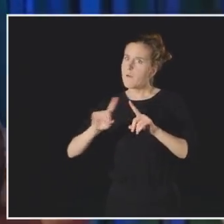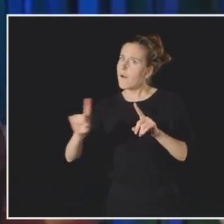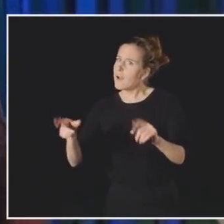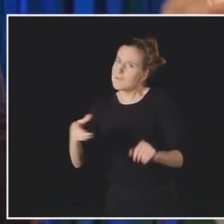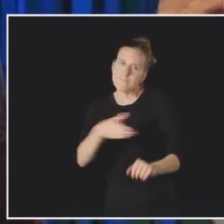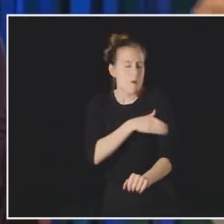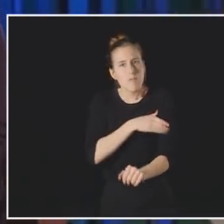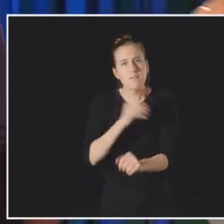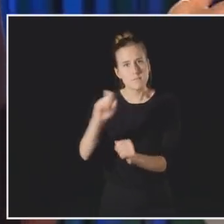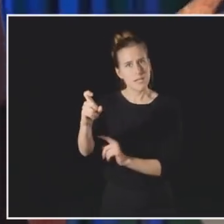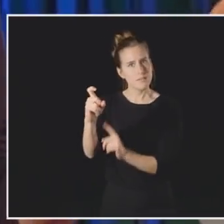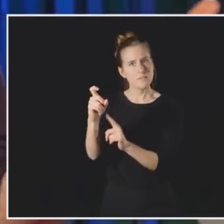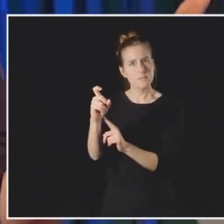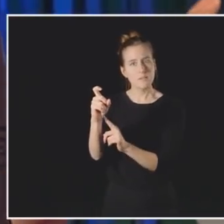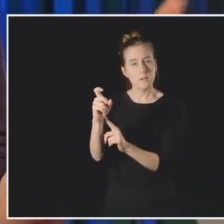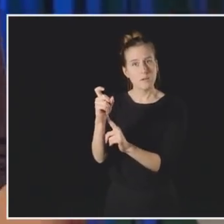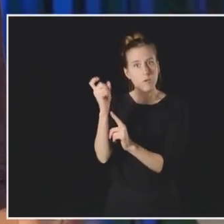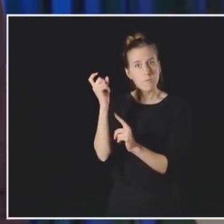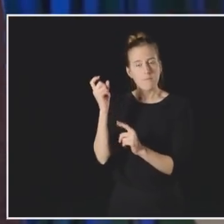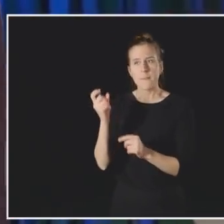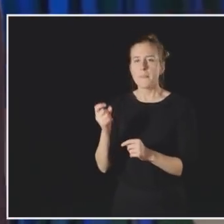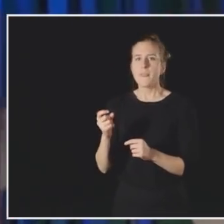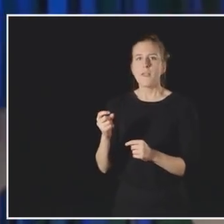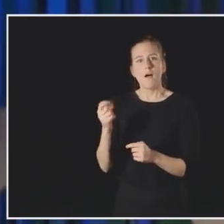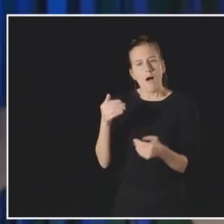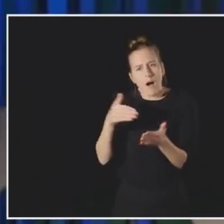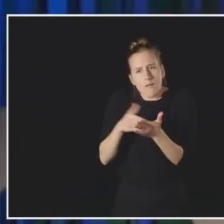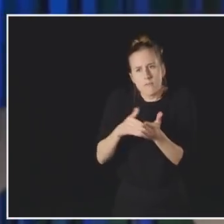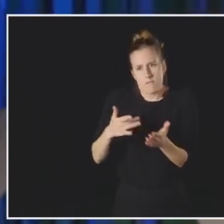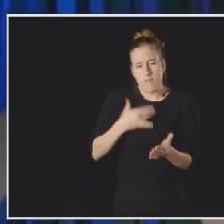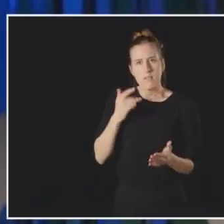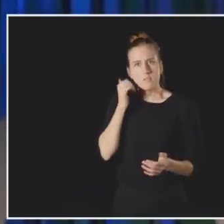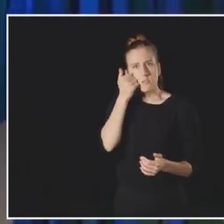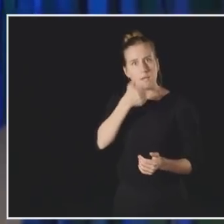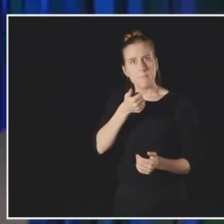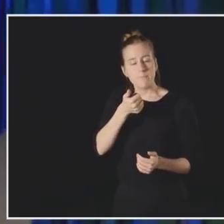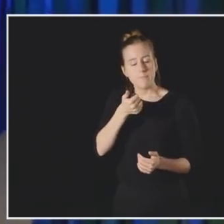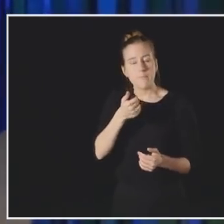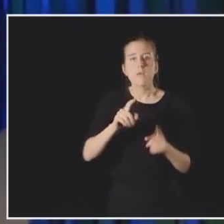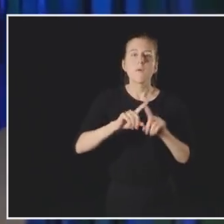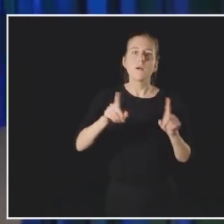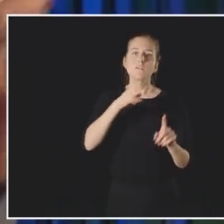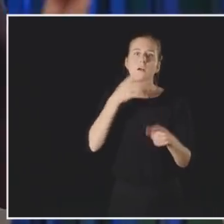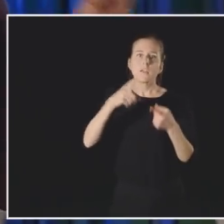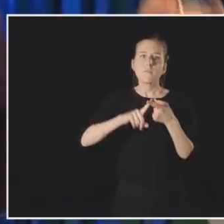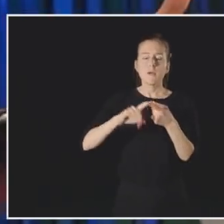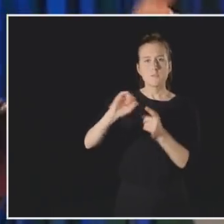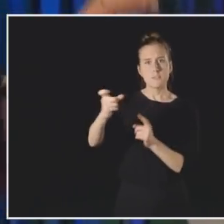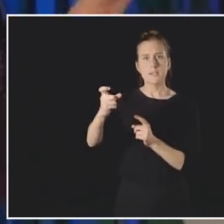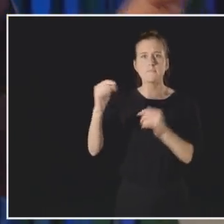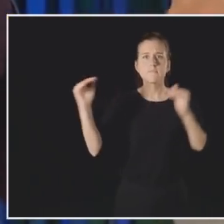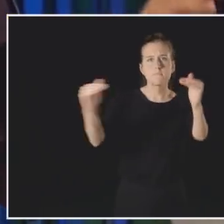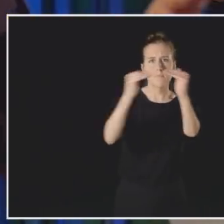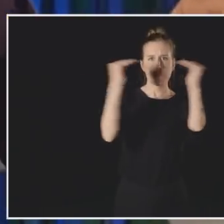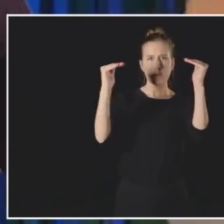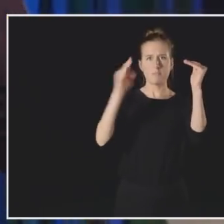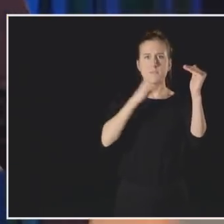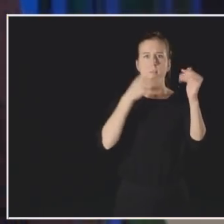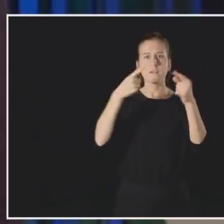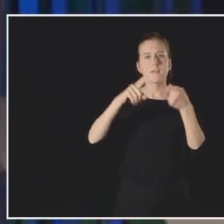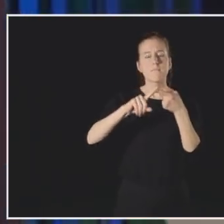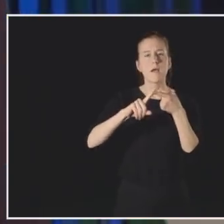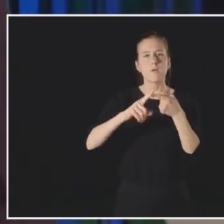And yet, we are so ashamed of its power. Talking about sex is talking about being